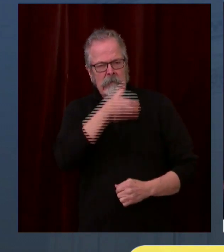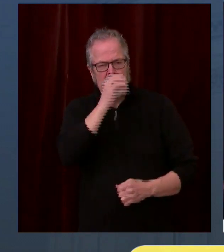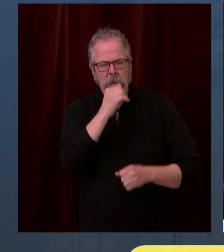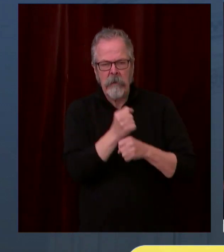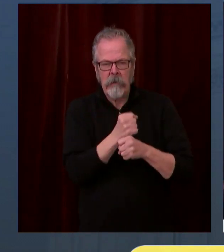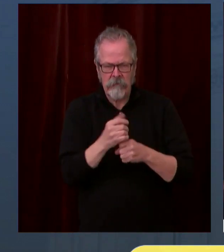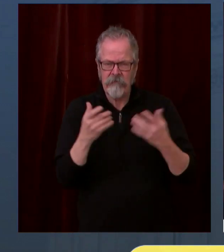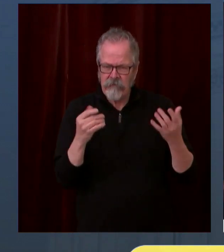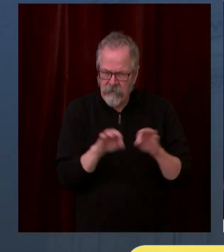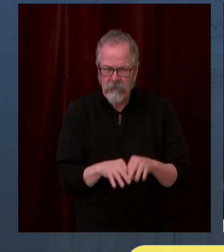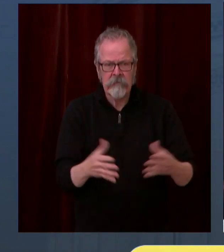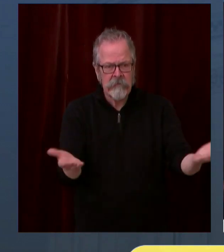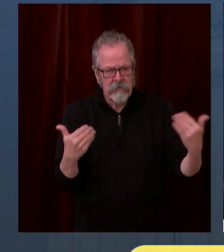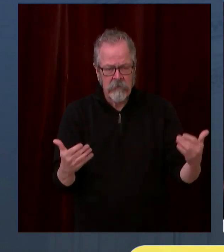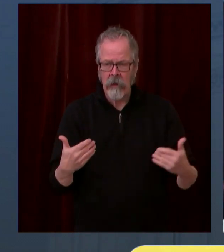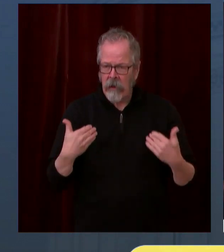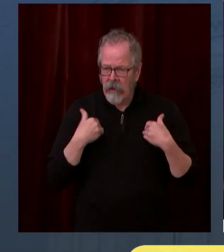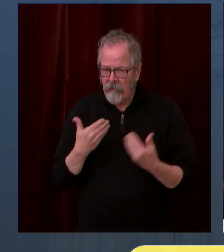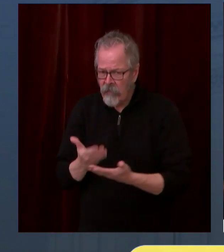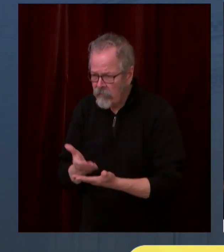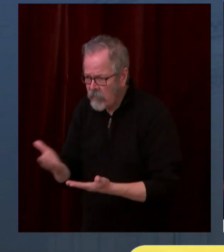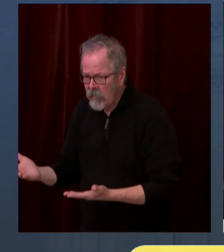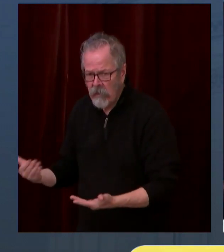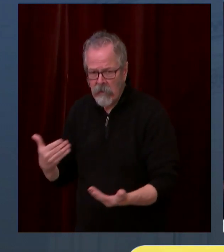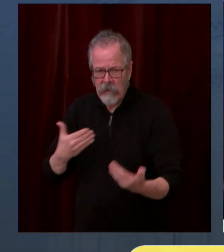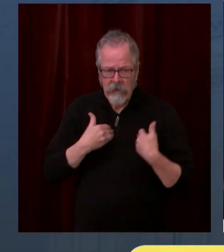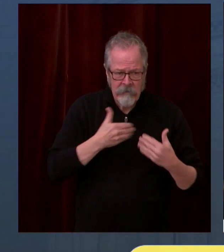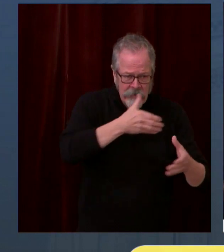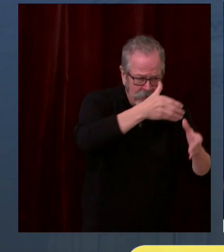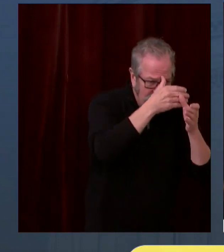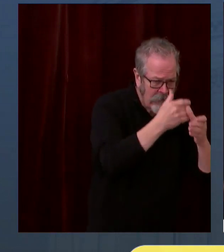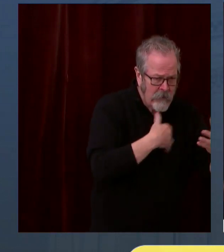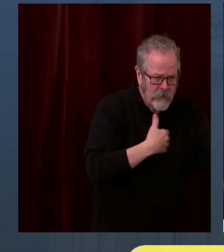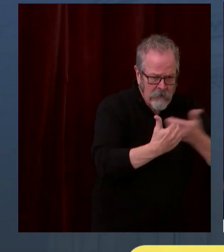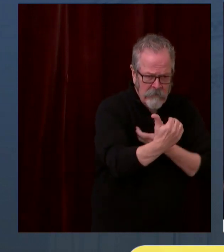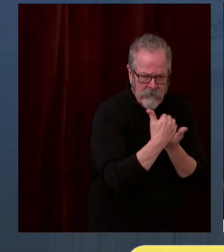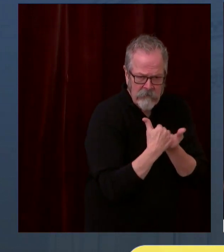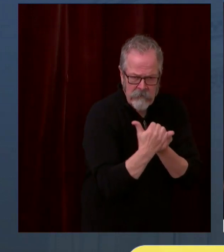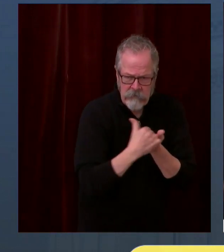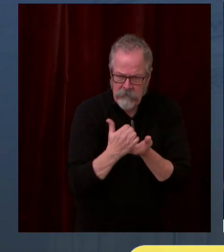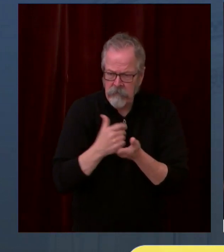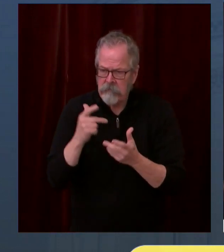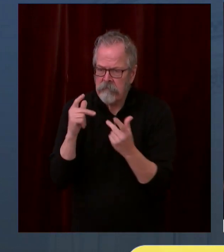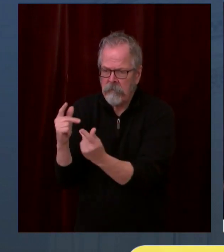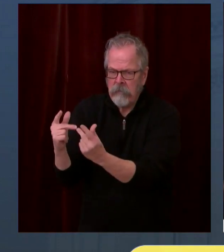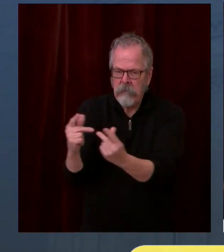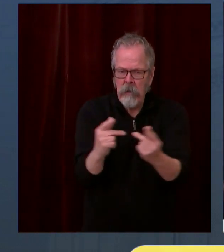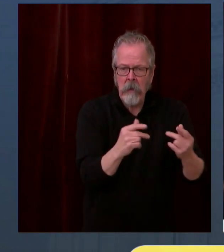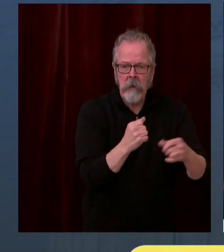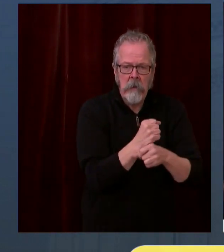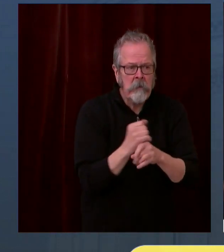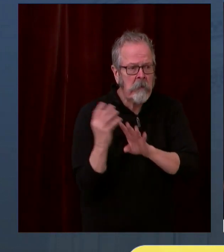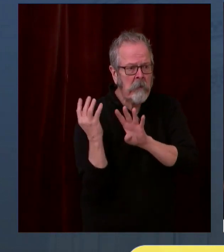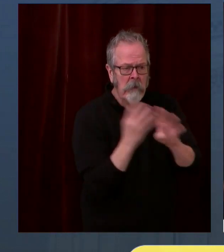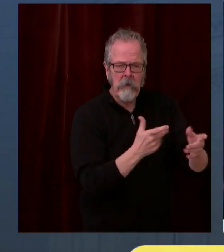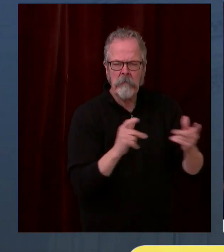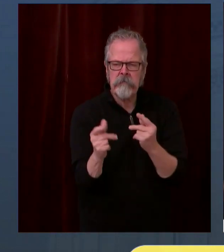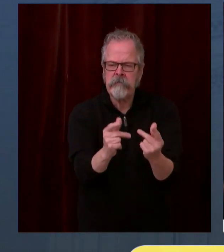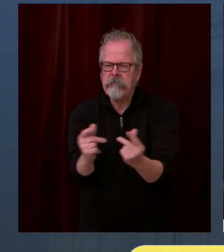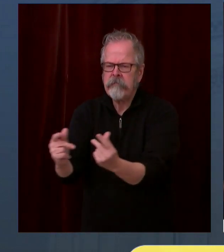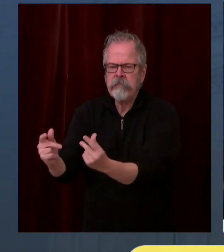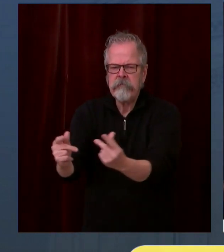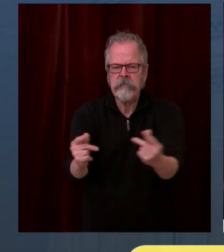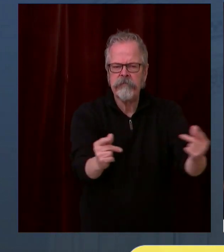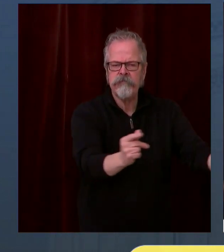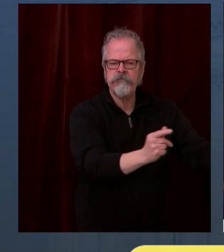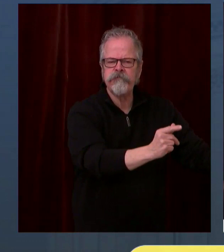and others with tech companies like Microsoft and many other businesses to help support the creation of vaccination centers that